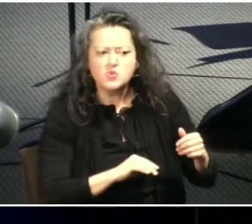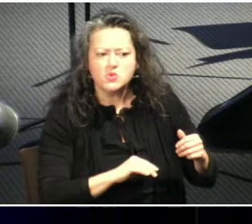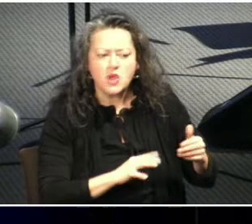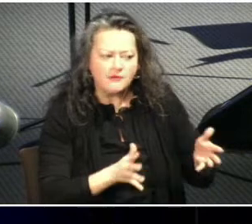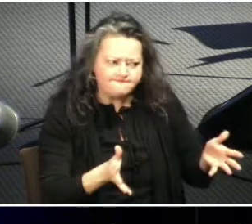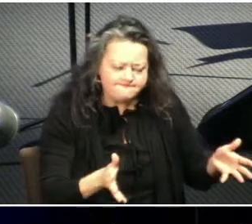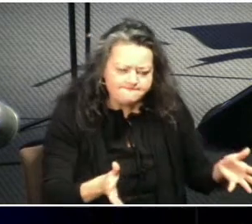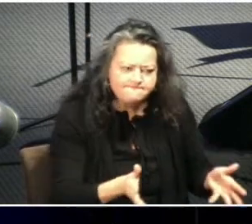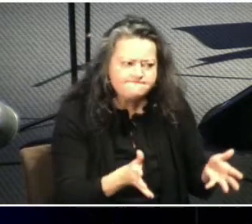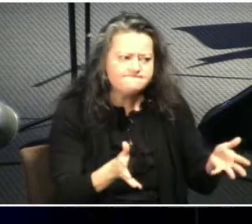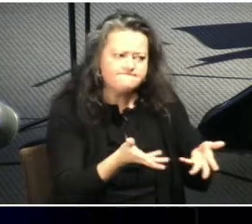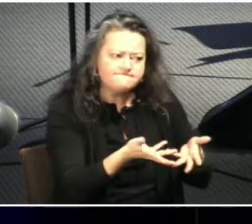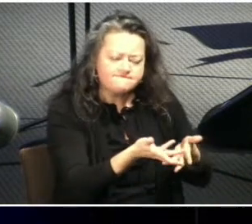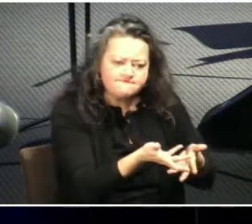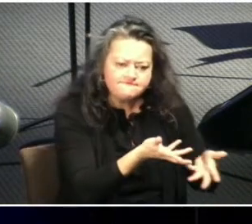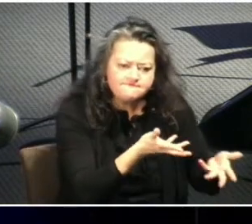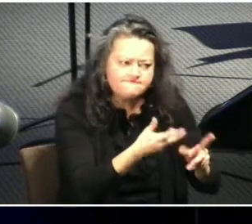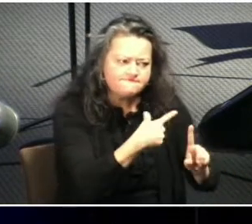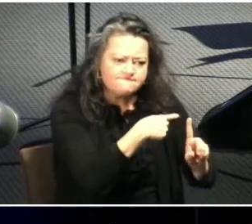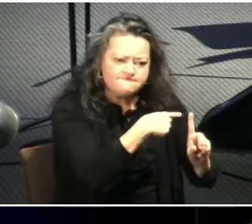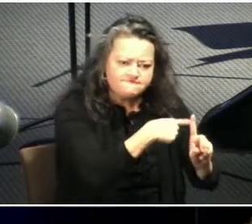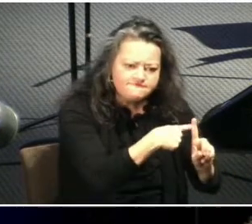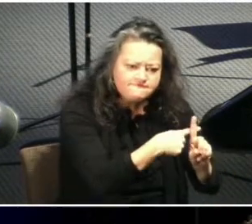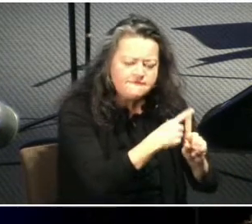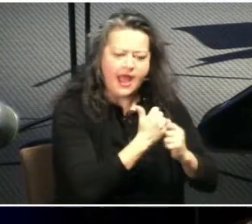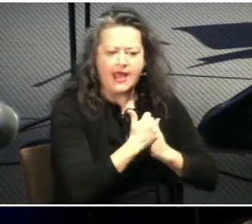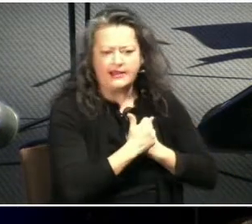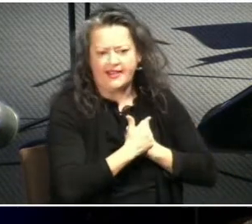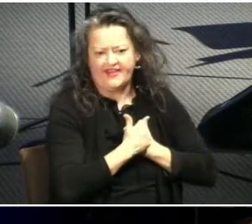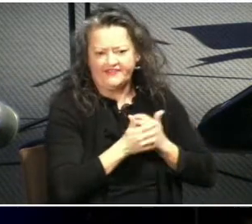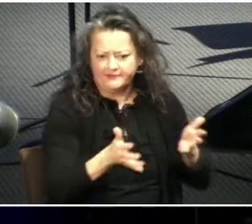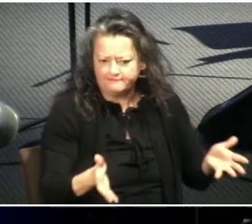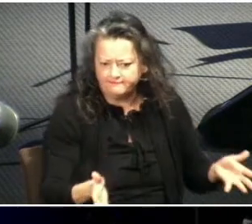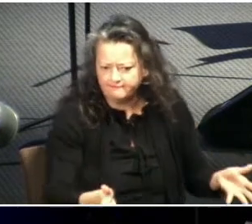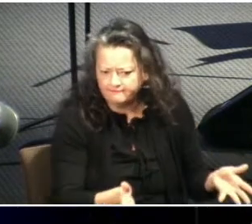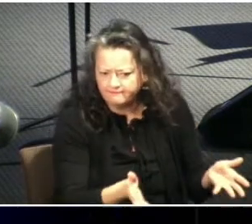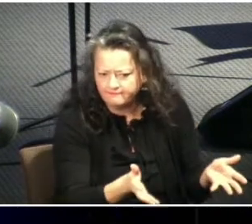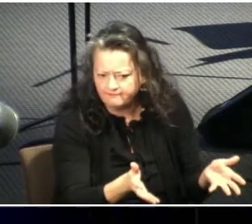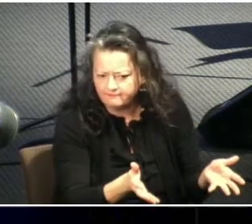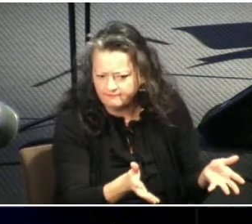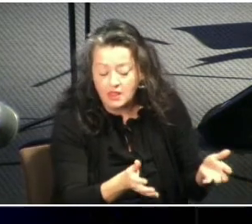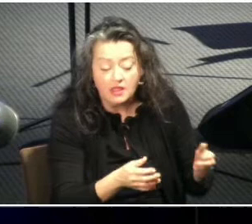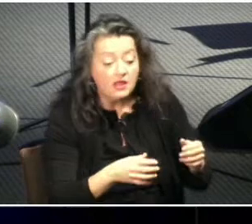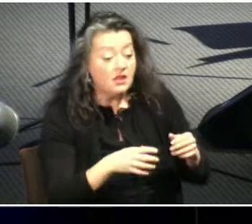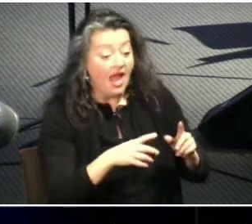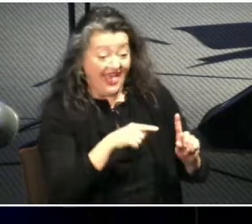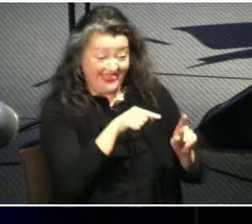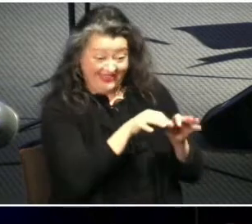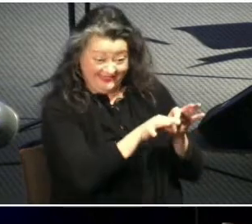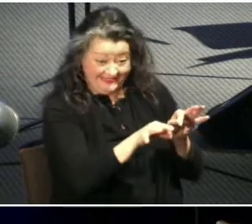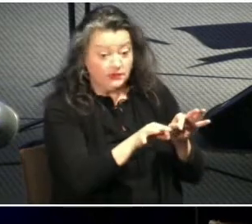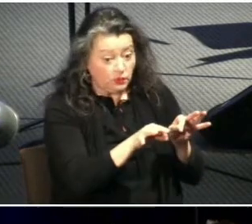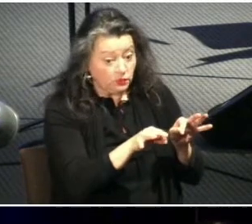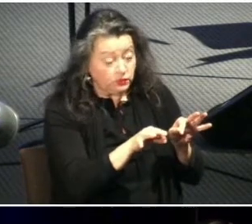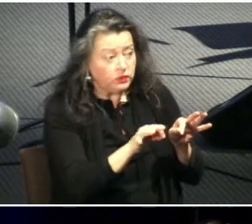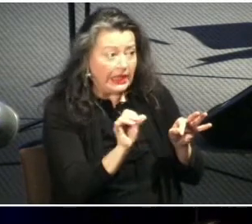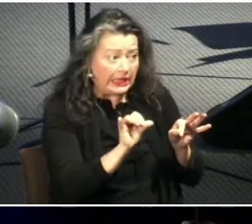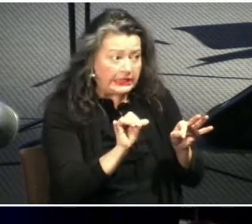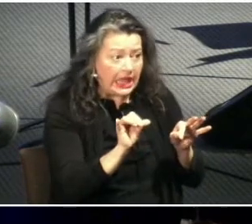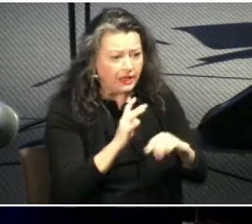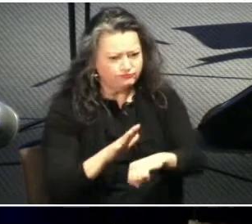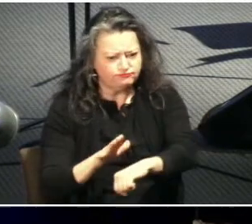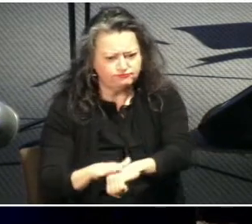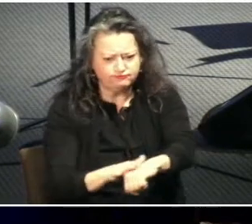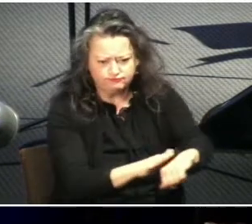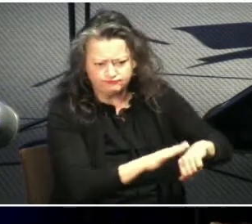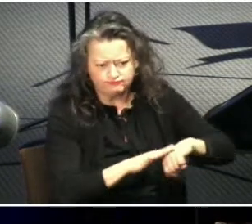up in love and i think uh this verse can also act as a warning i've seen marriages where there is a lot